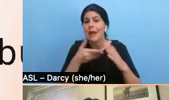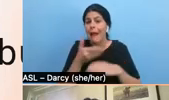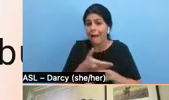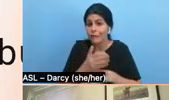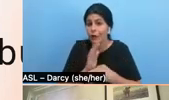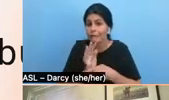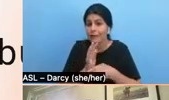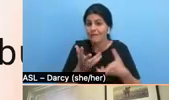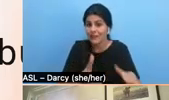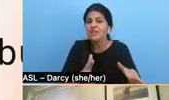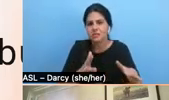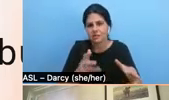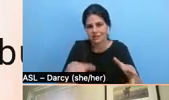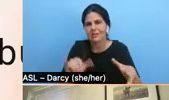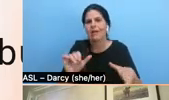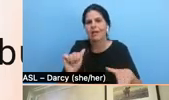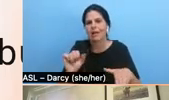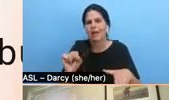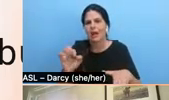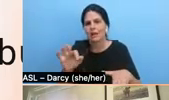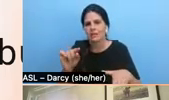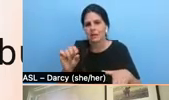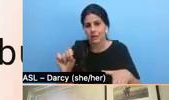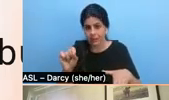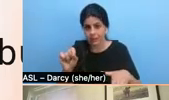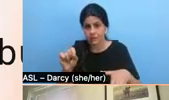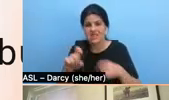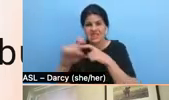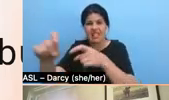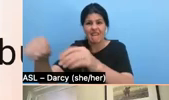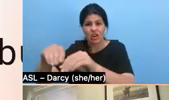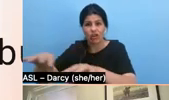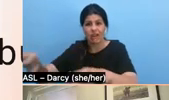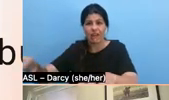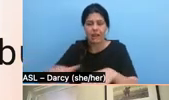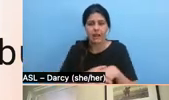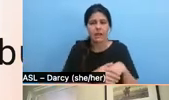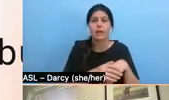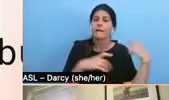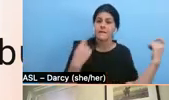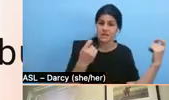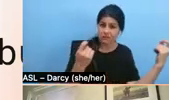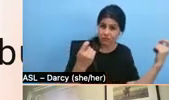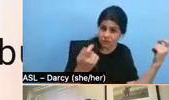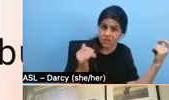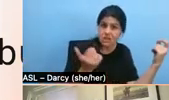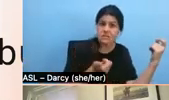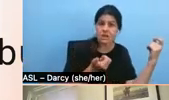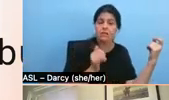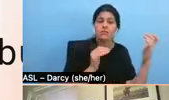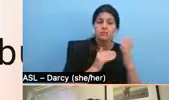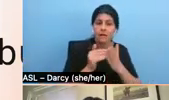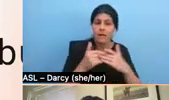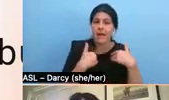um, assets, delivery, distribution, festivals often have, uh, you know, um, submission,